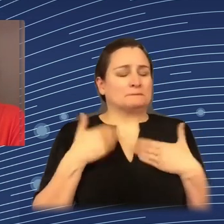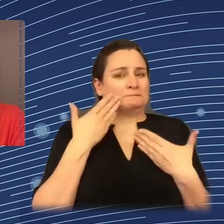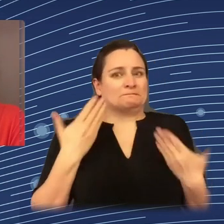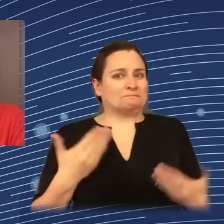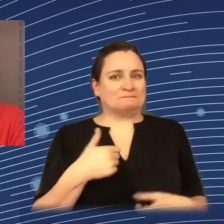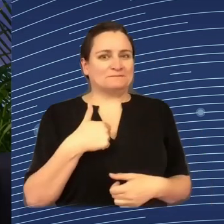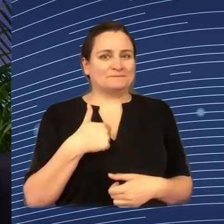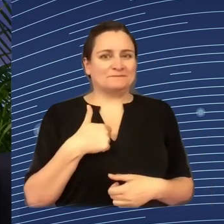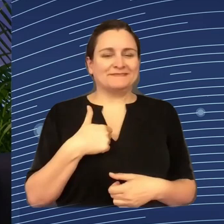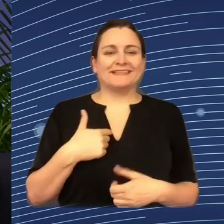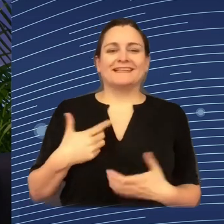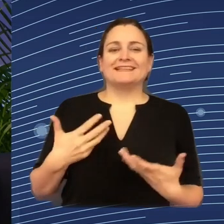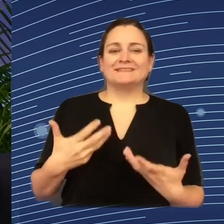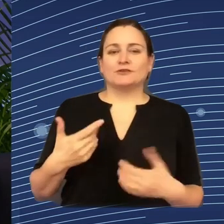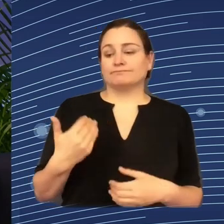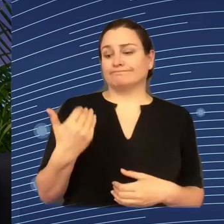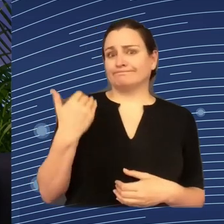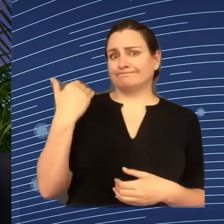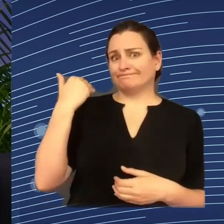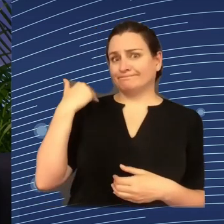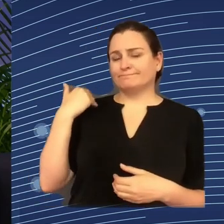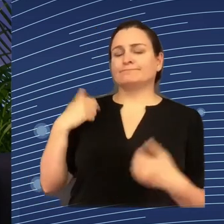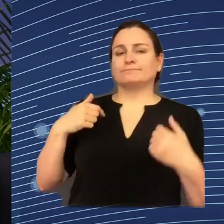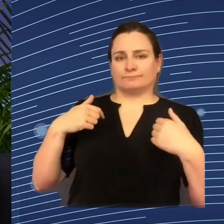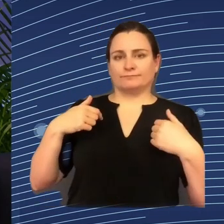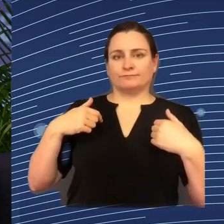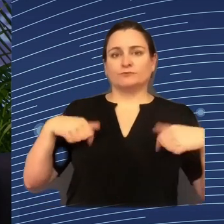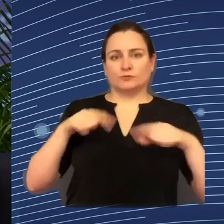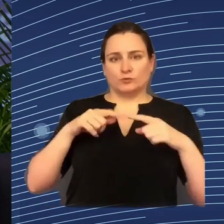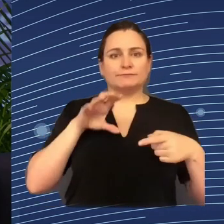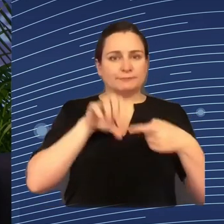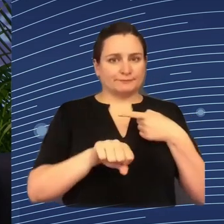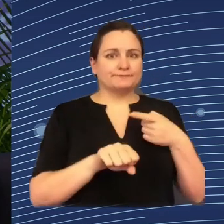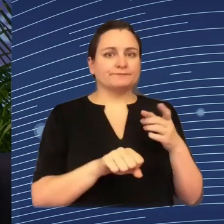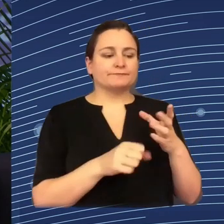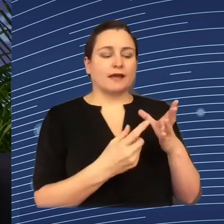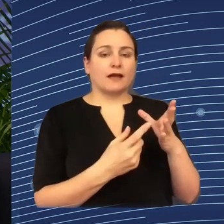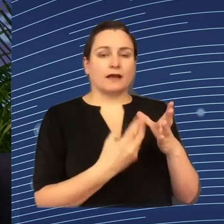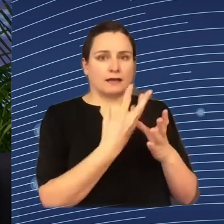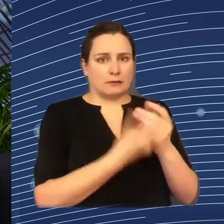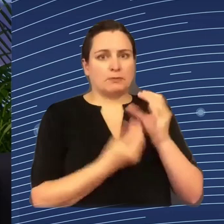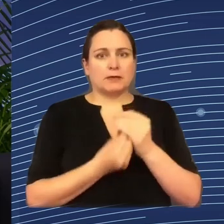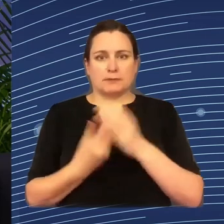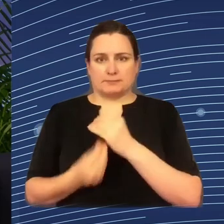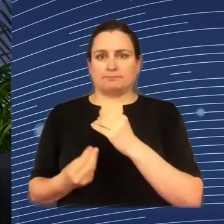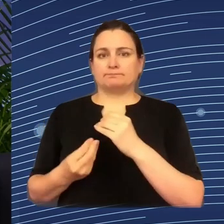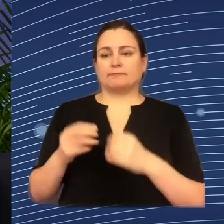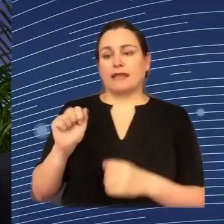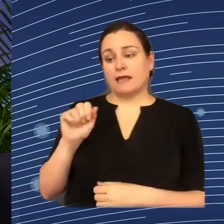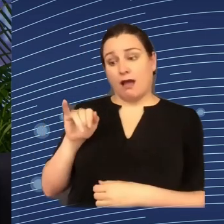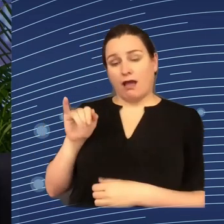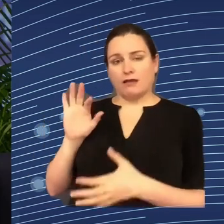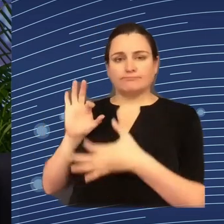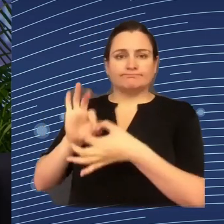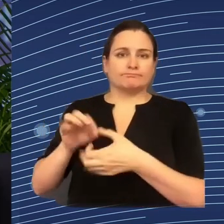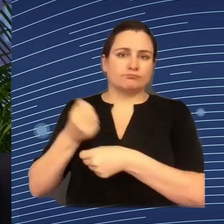already quite a long time ago these loopholes between AI and the workplace. As I mentioned, the ETC has already